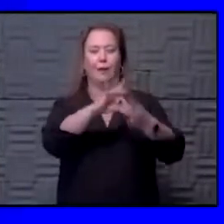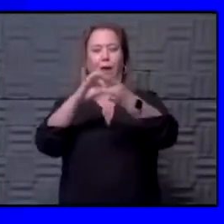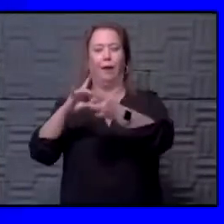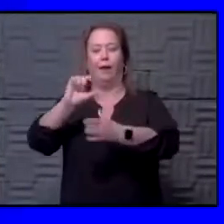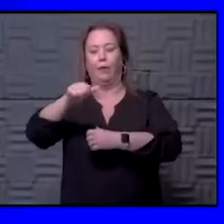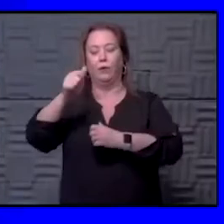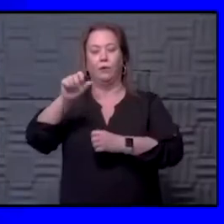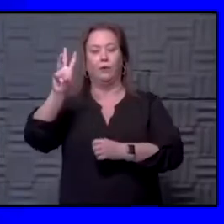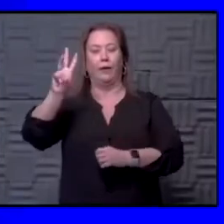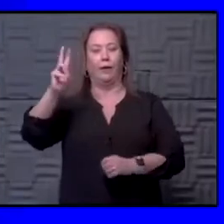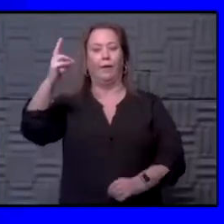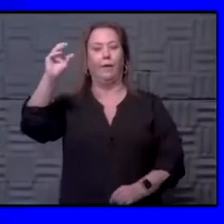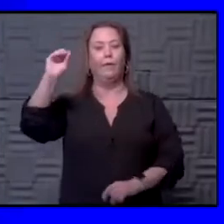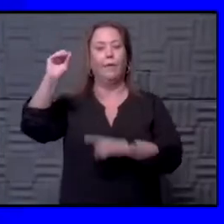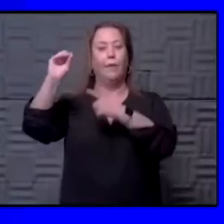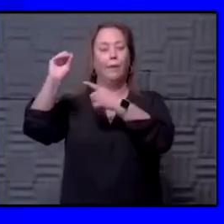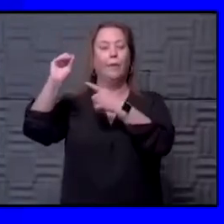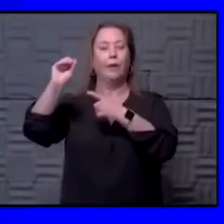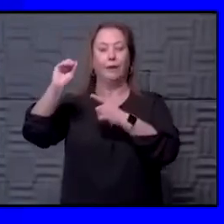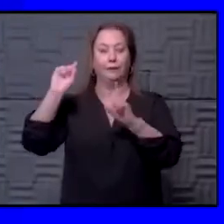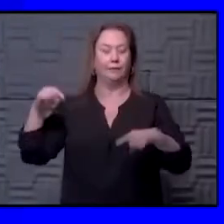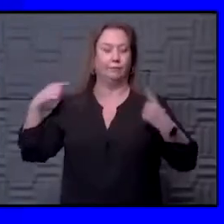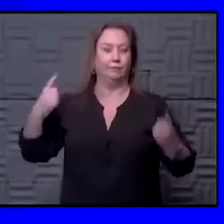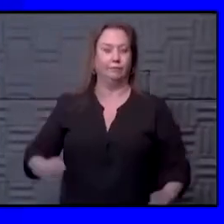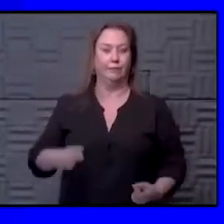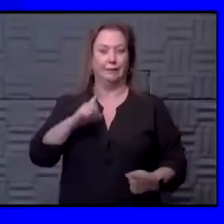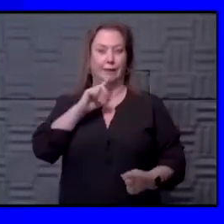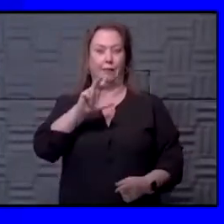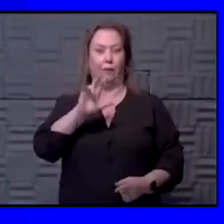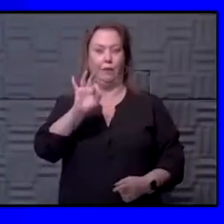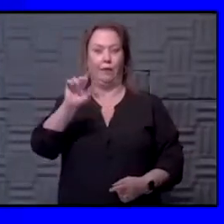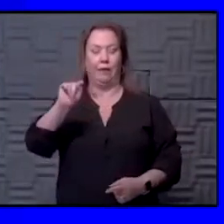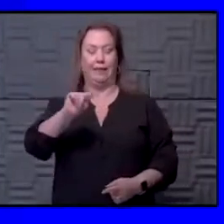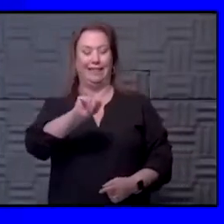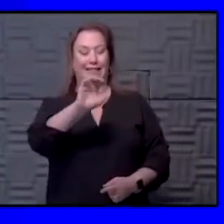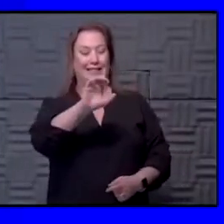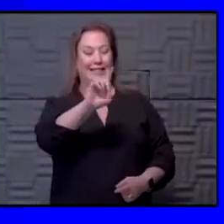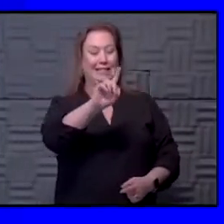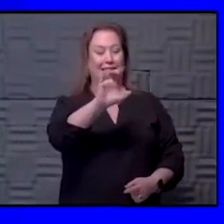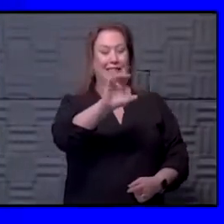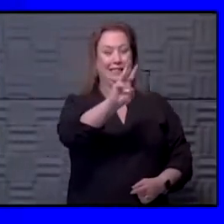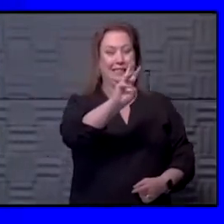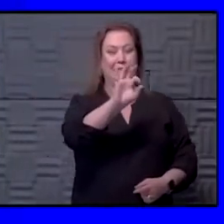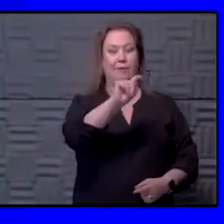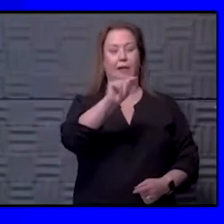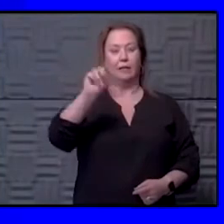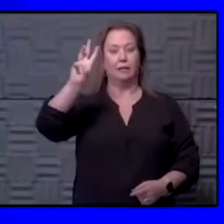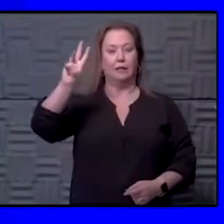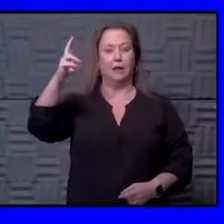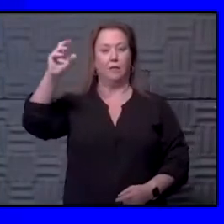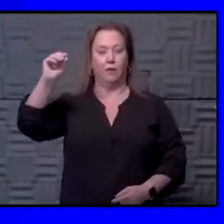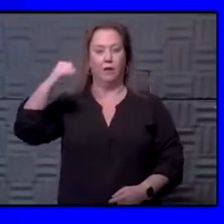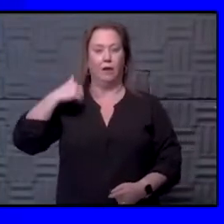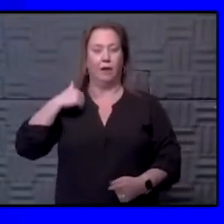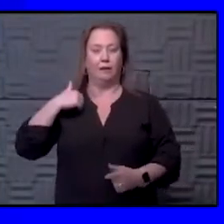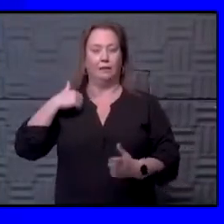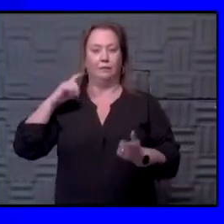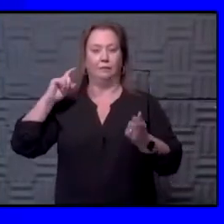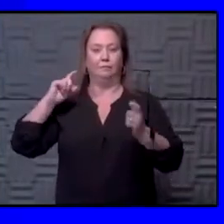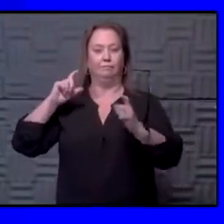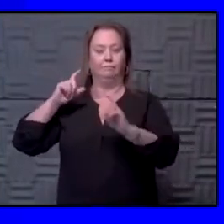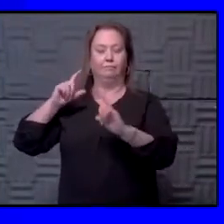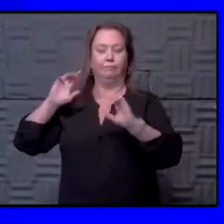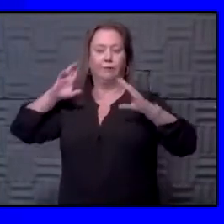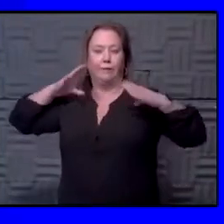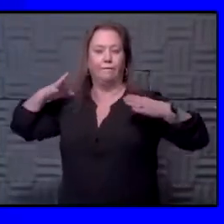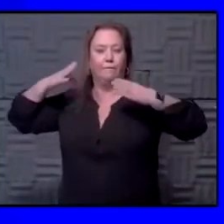We know that the World Health Organization, since the beginning, has said three feet. The CDC has said six feet. Why? Because the World Health Organization does have to cater to the world where